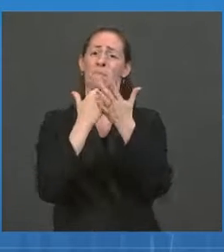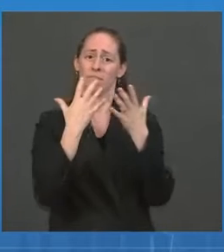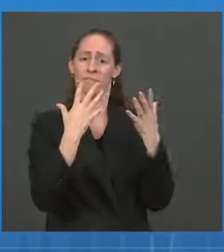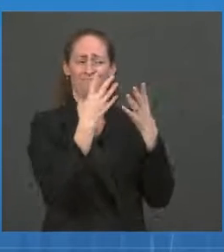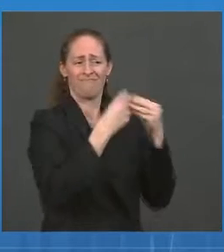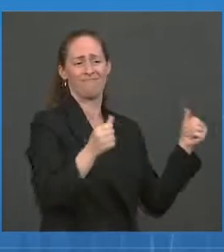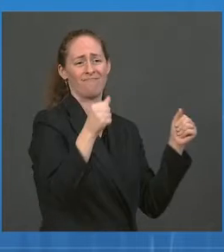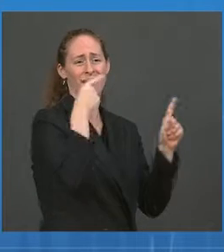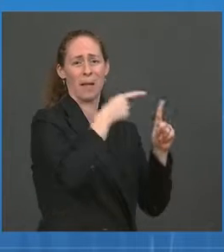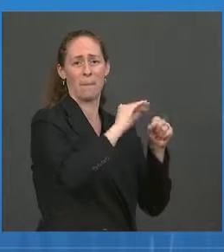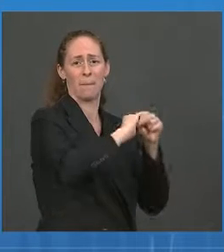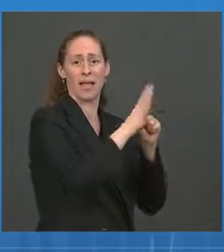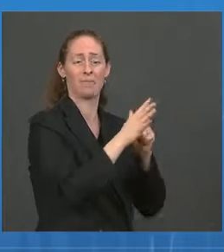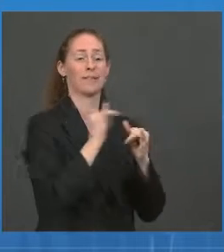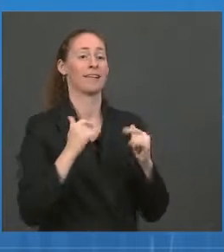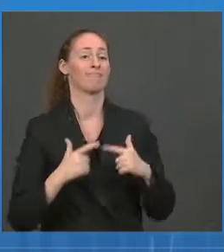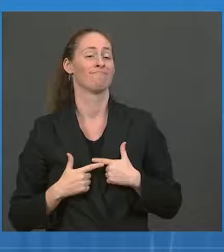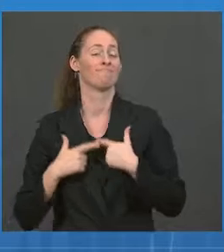I'll turn it over to Dr. Murthy.